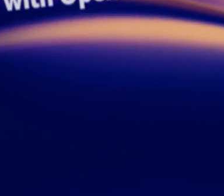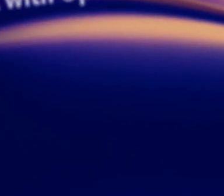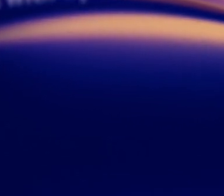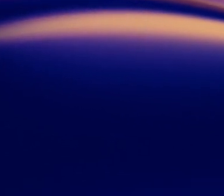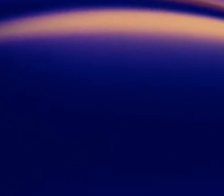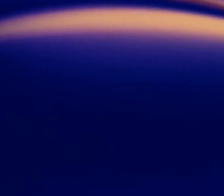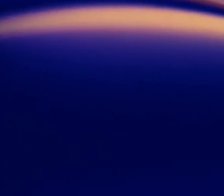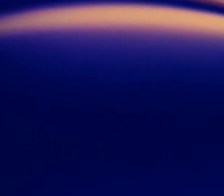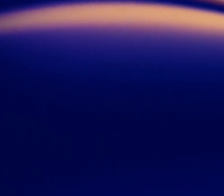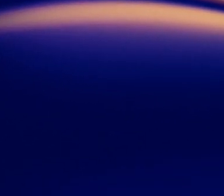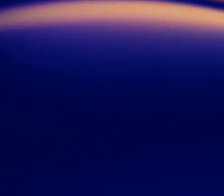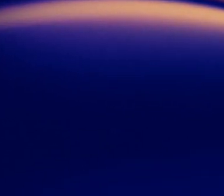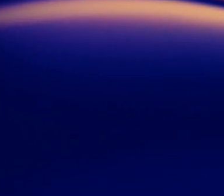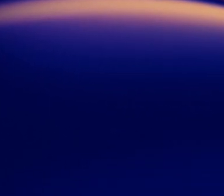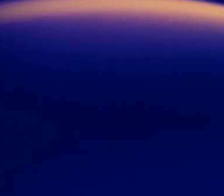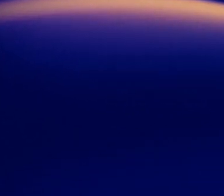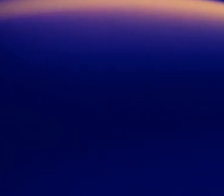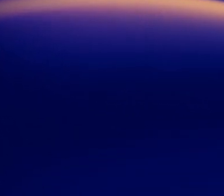We'll be right back.